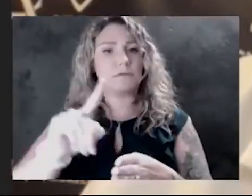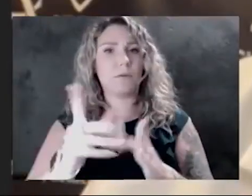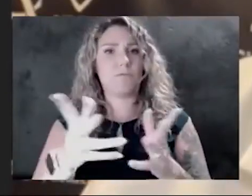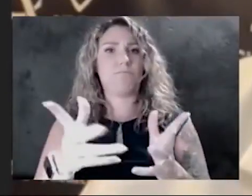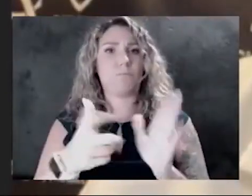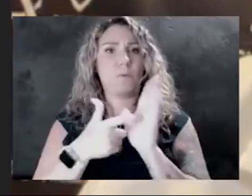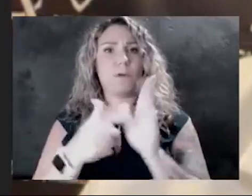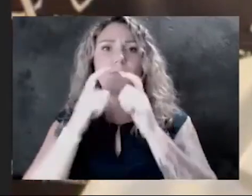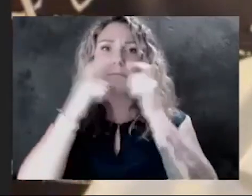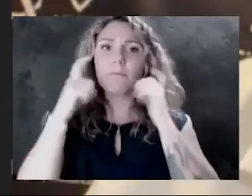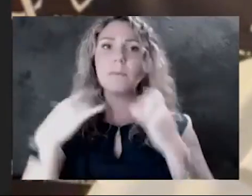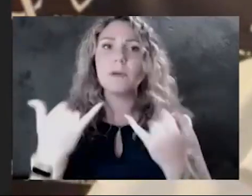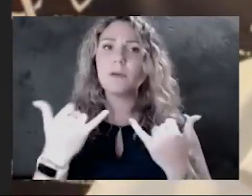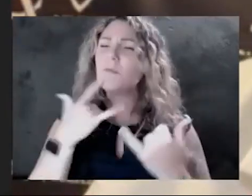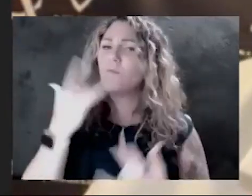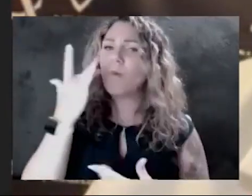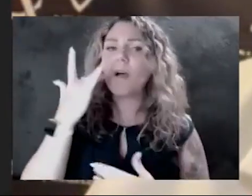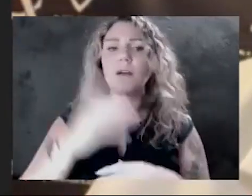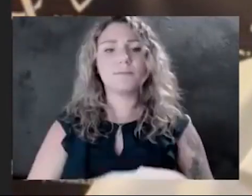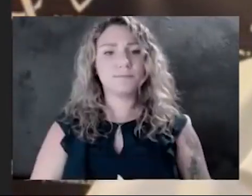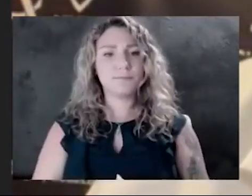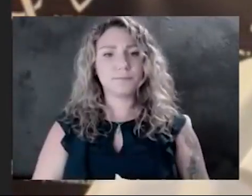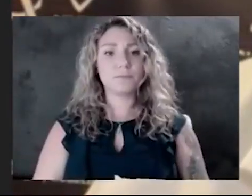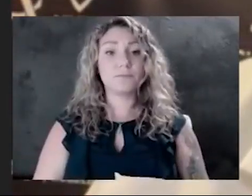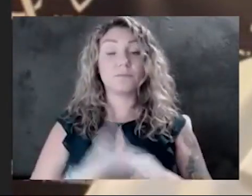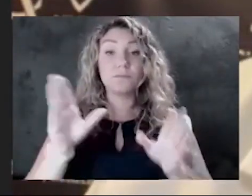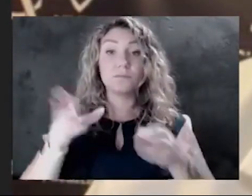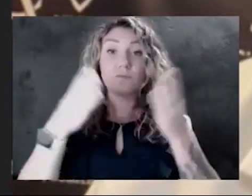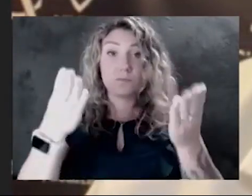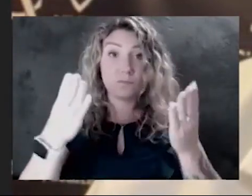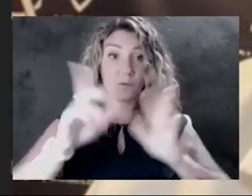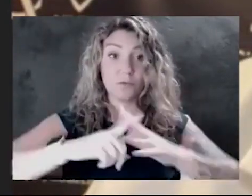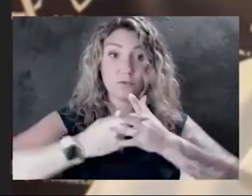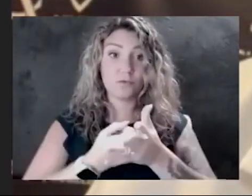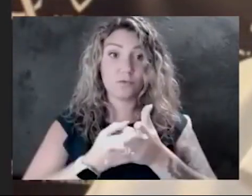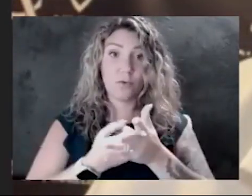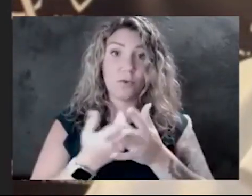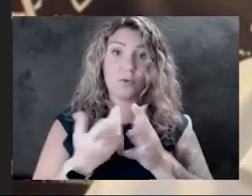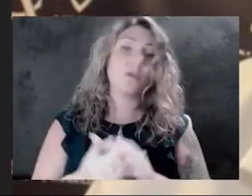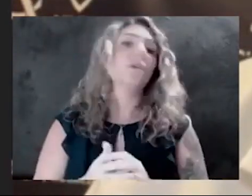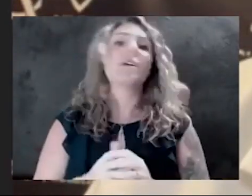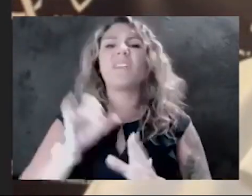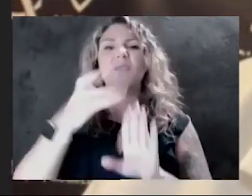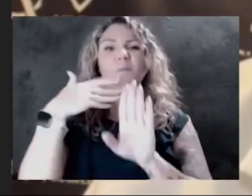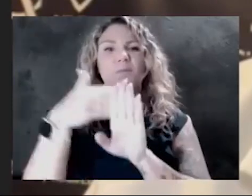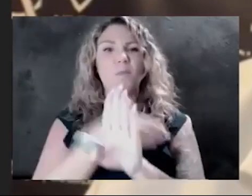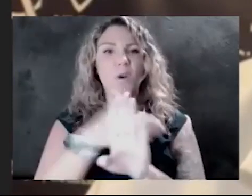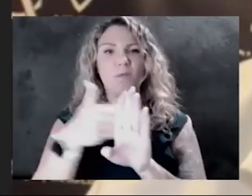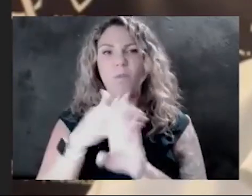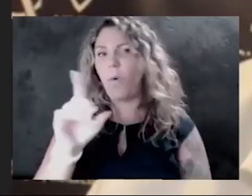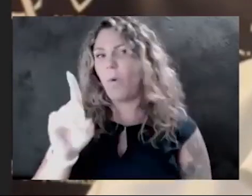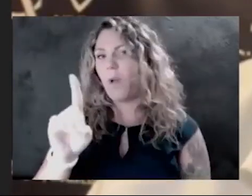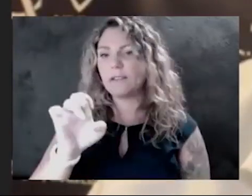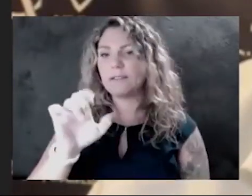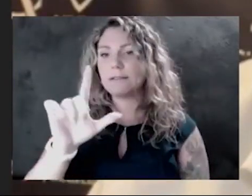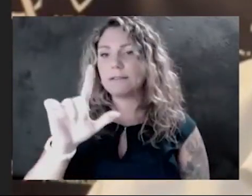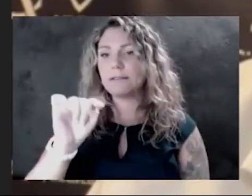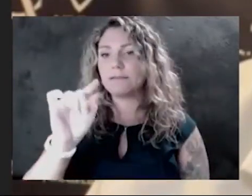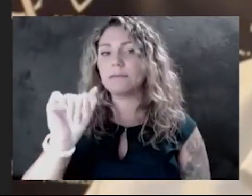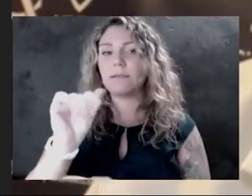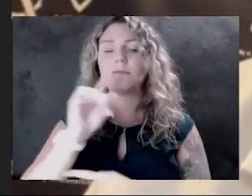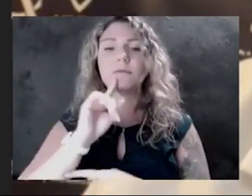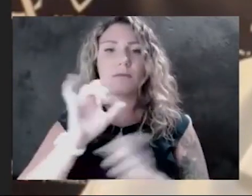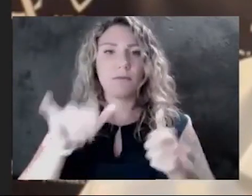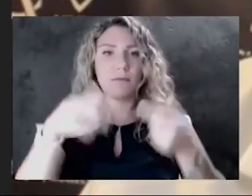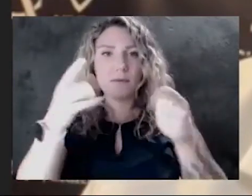So when the recommendations had come out originally, this was really before the Delta variant had taken hold. And